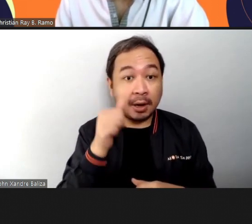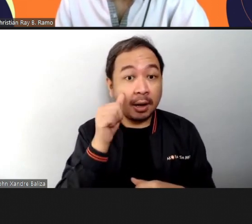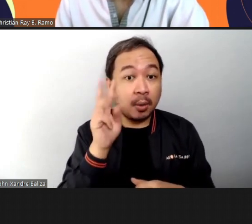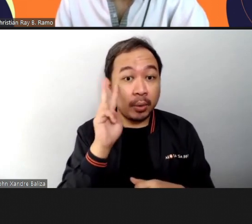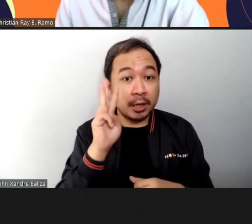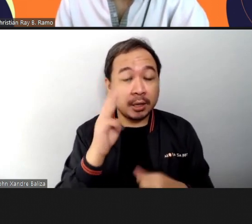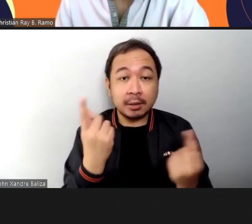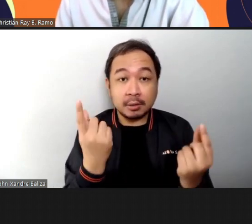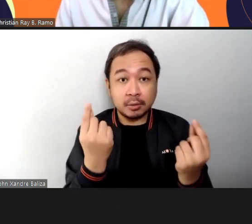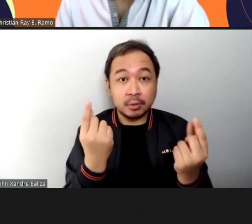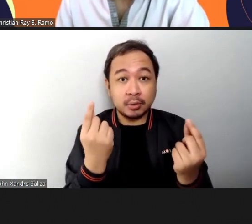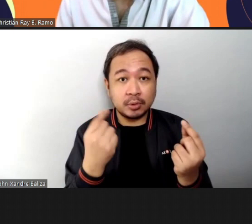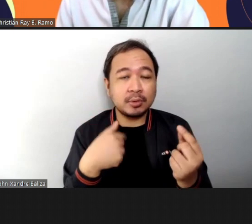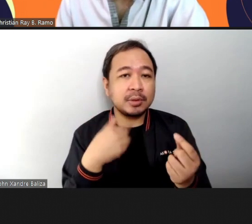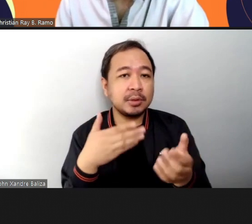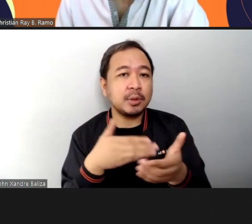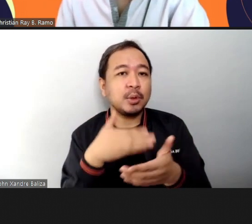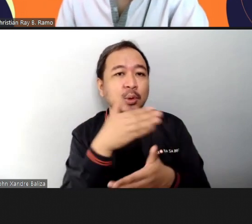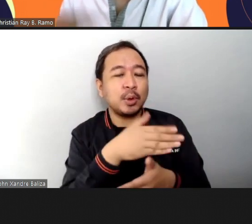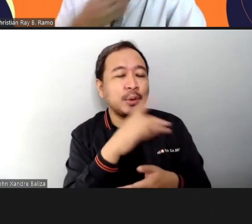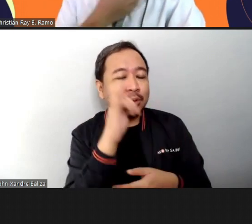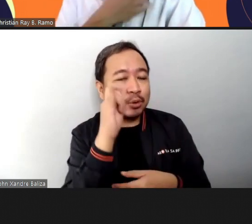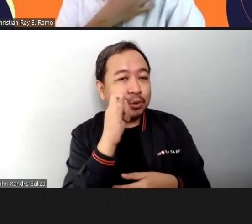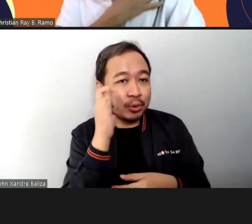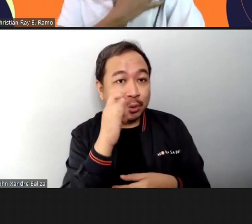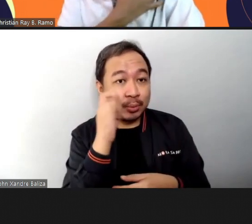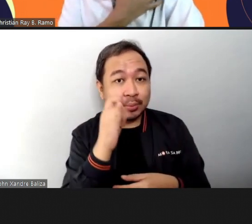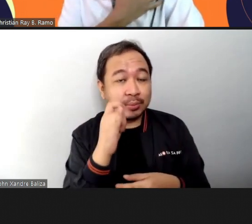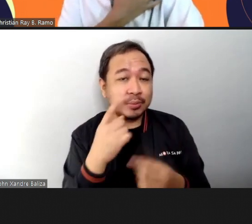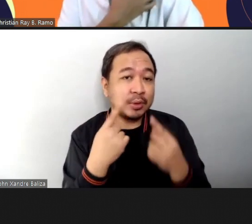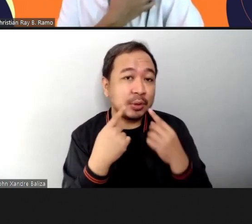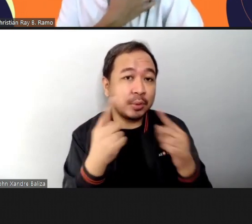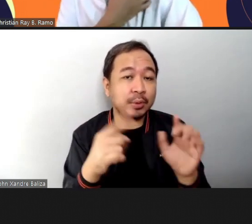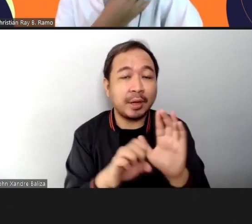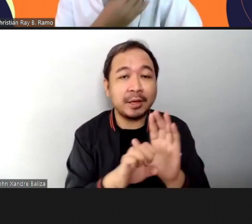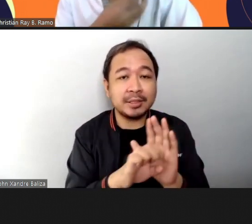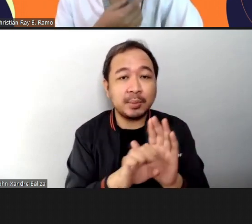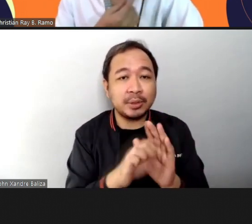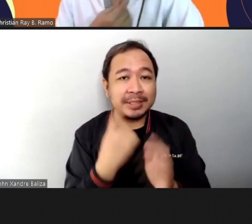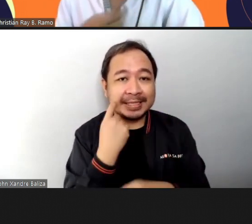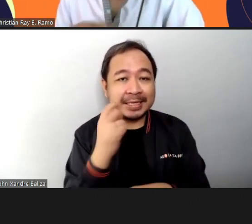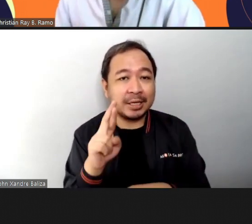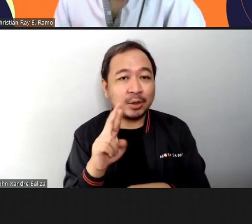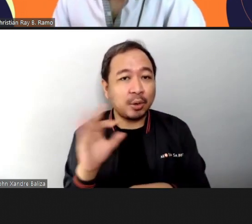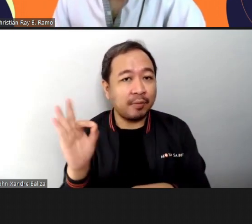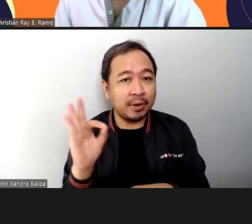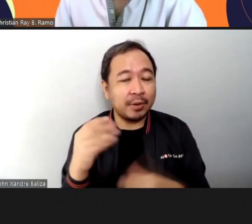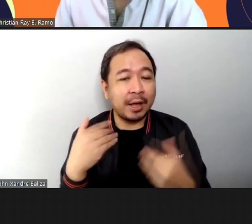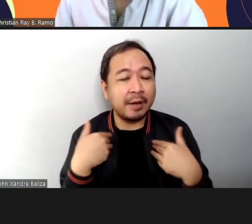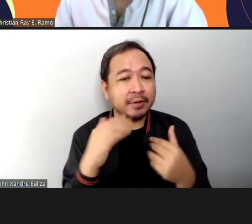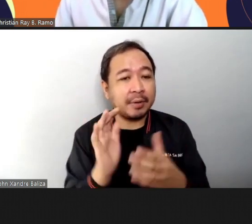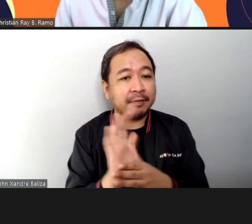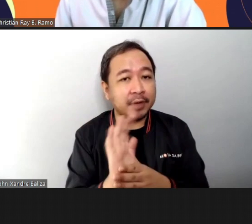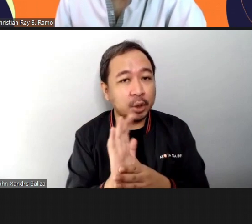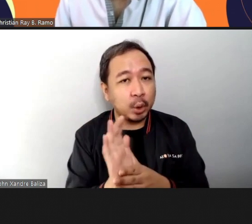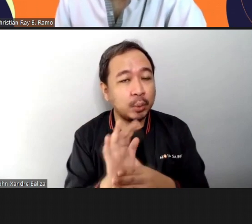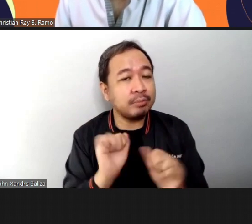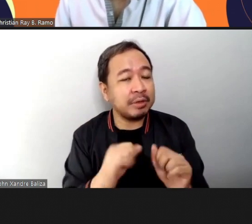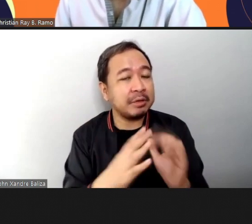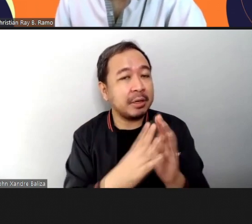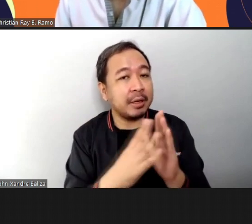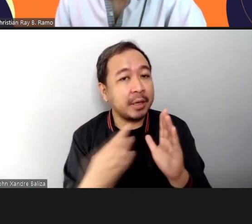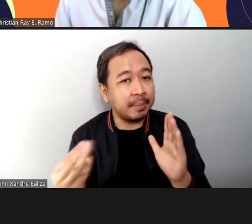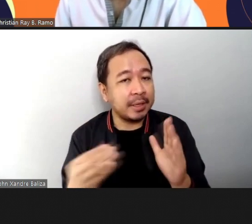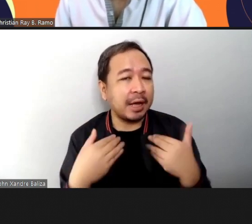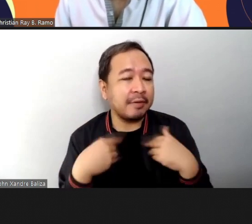gawin so ang ginagawa ko nang kukunta po sa mga YouTube so ang effective po katulad sa rough flow na sinasabi nila na may video kayo pwedeng sundan pero may mga tutorial